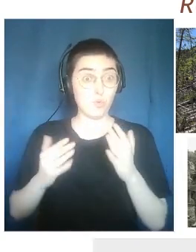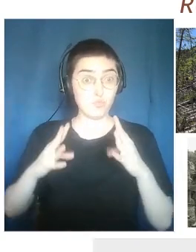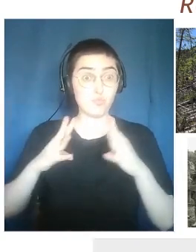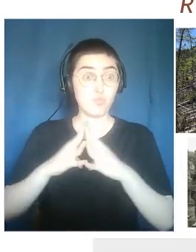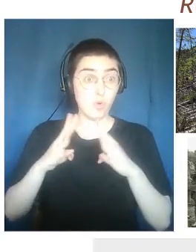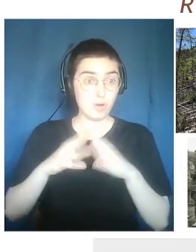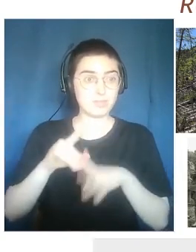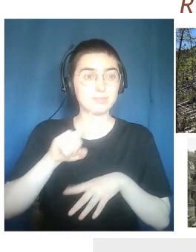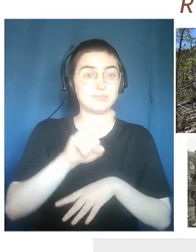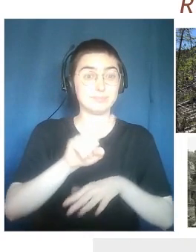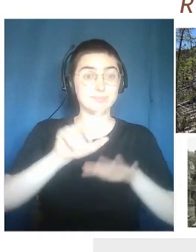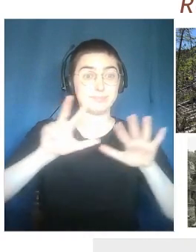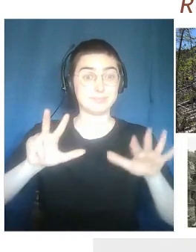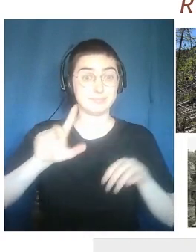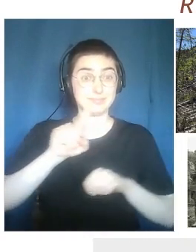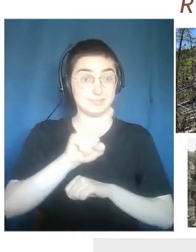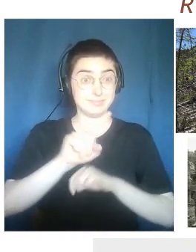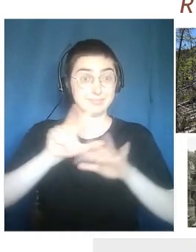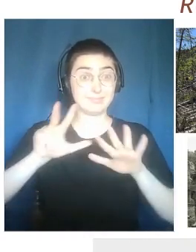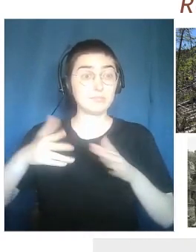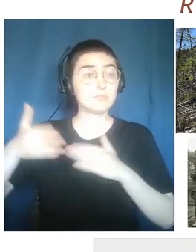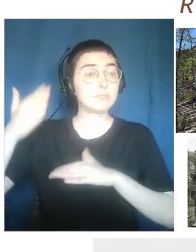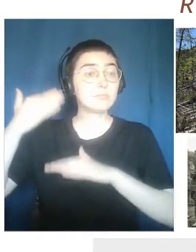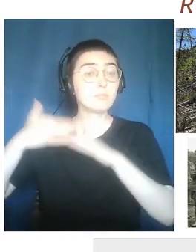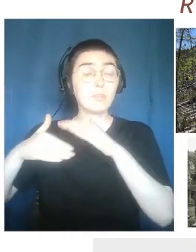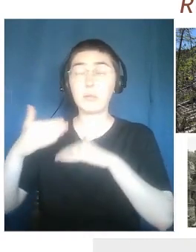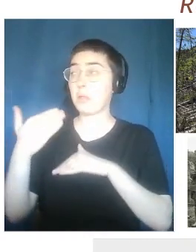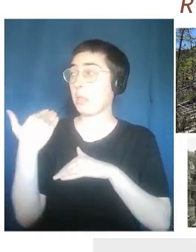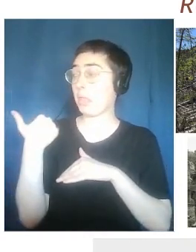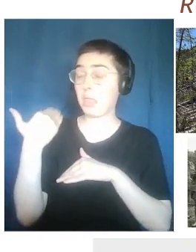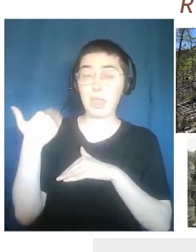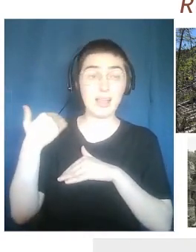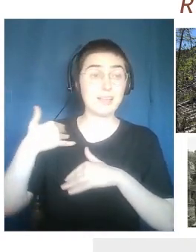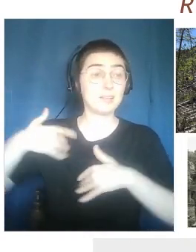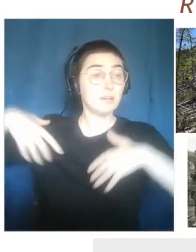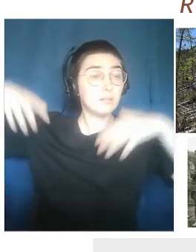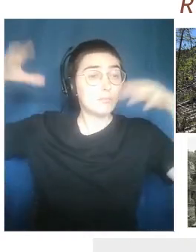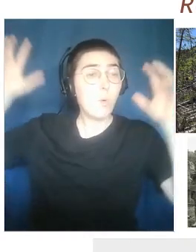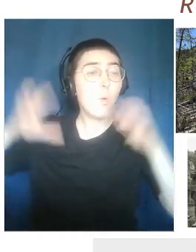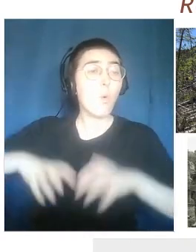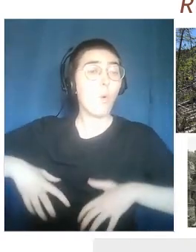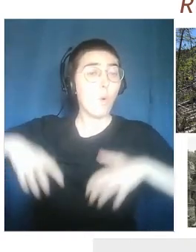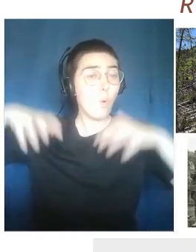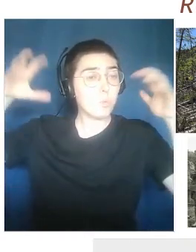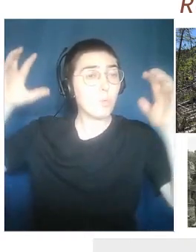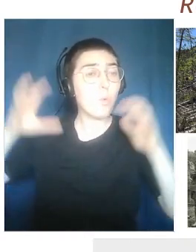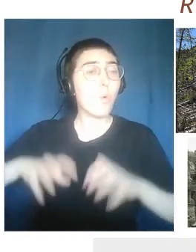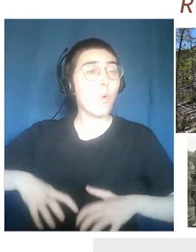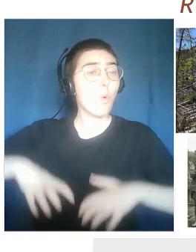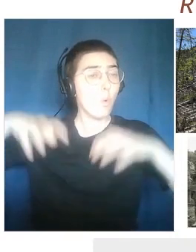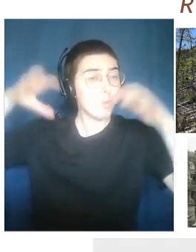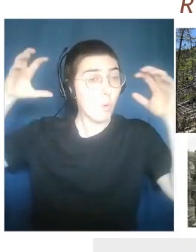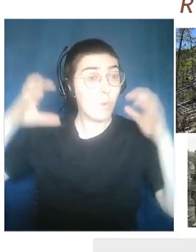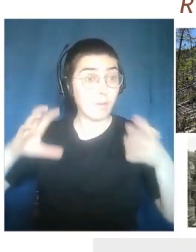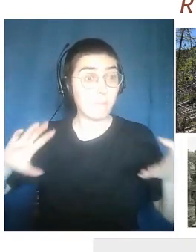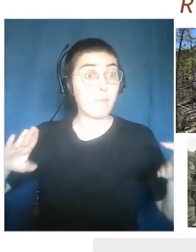The mountain that was hit two years ago by a subtropical storm effect of